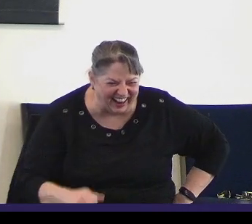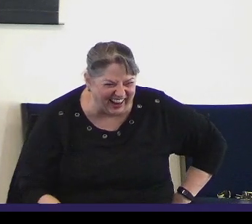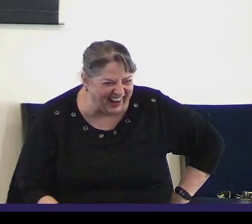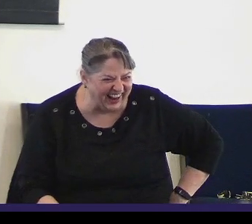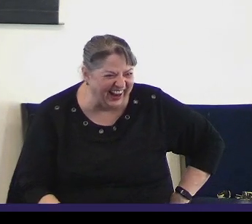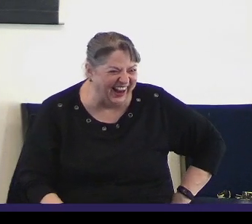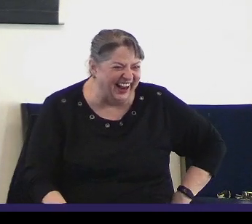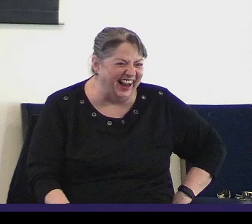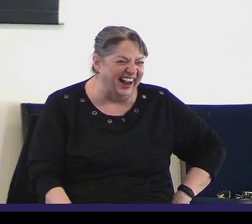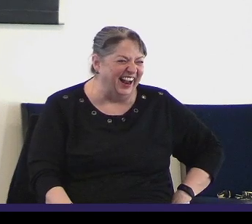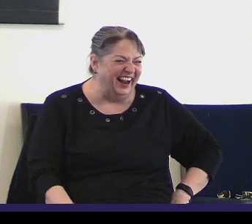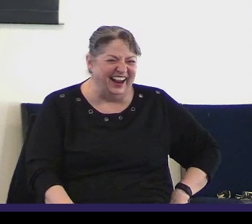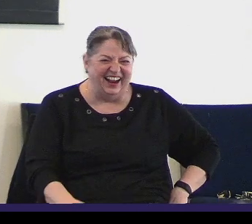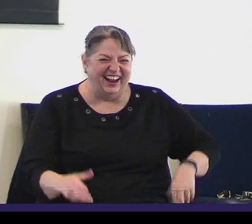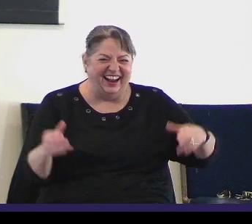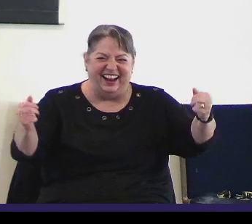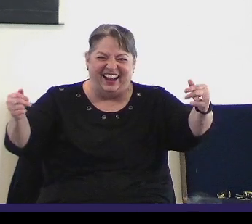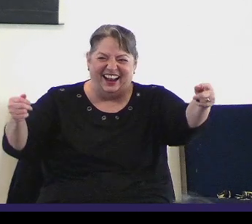All right, I think.